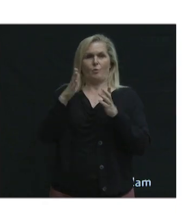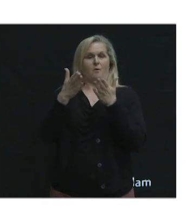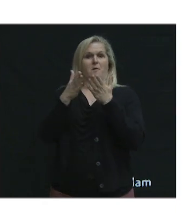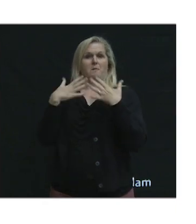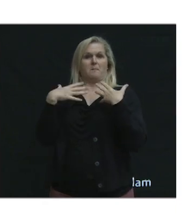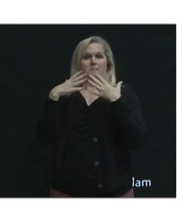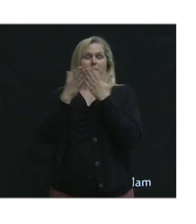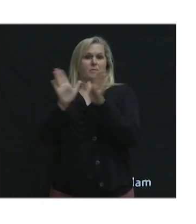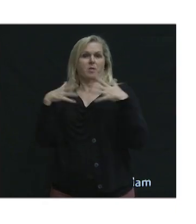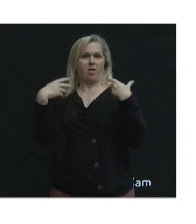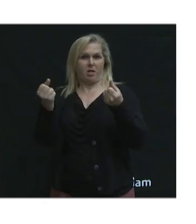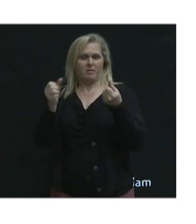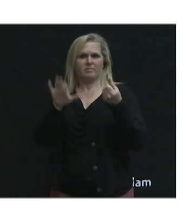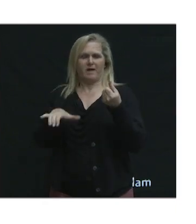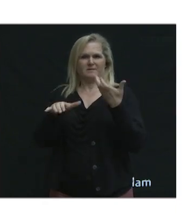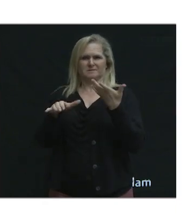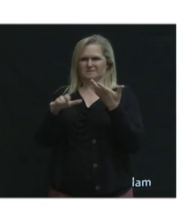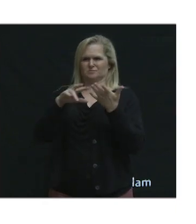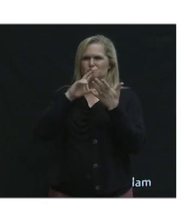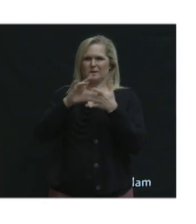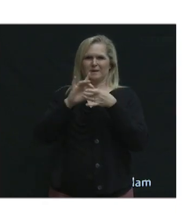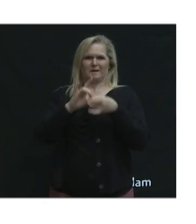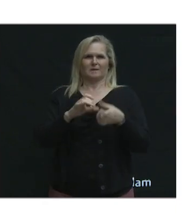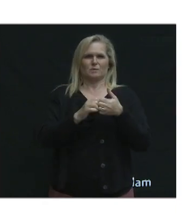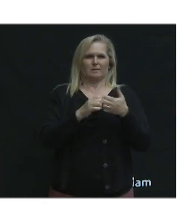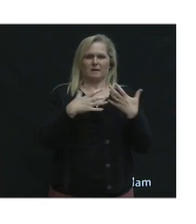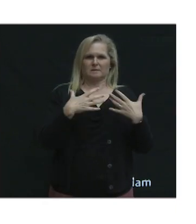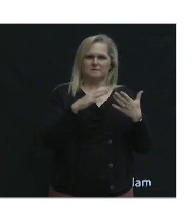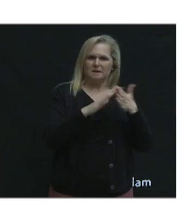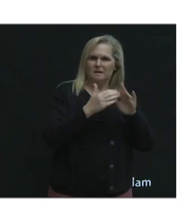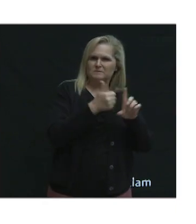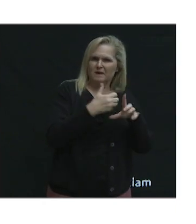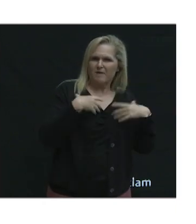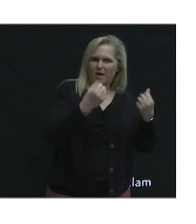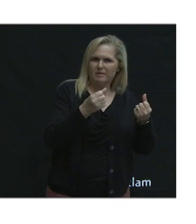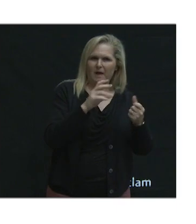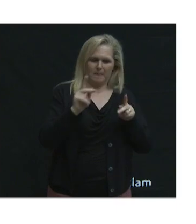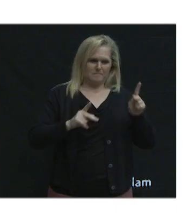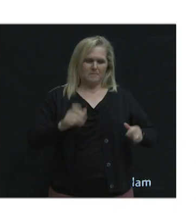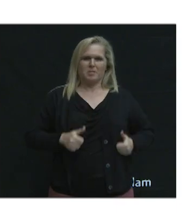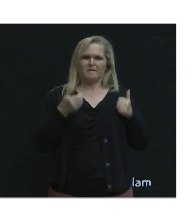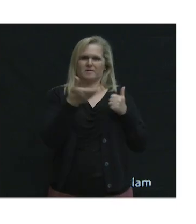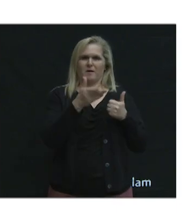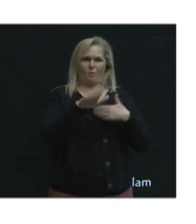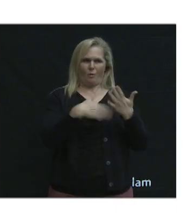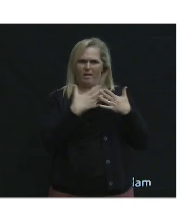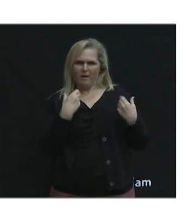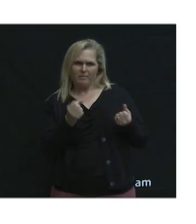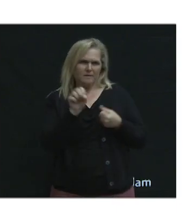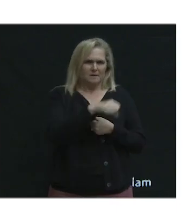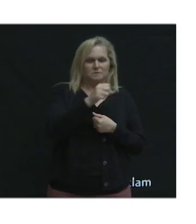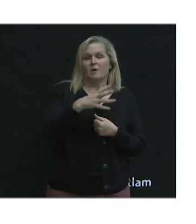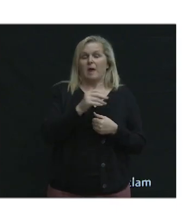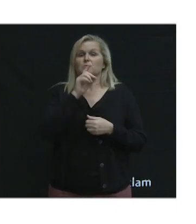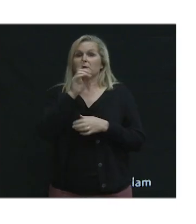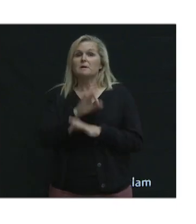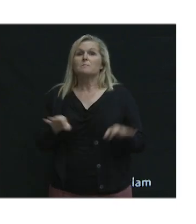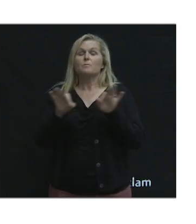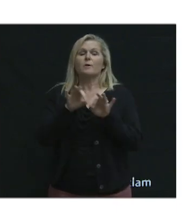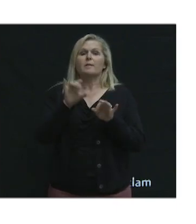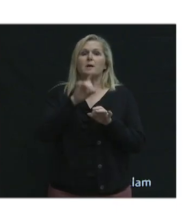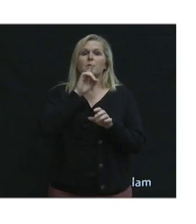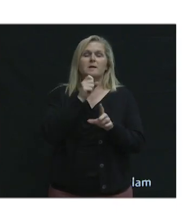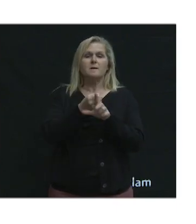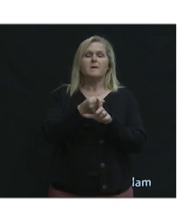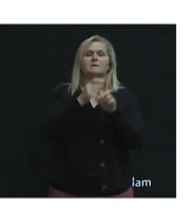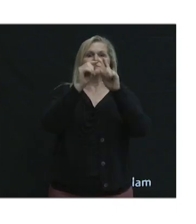and how healthy a city can be and how healthy the individuals in the city can be. Importantly, it impacts the equity and